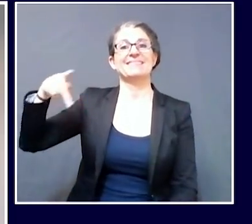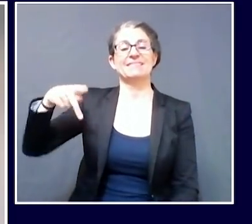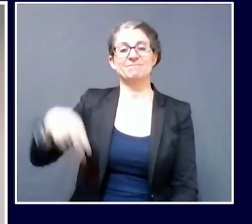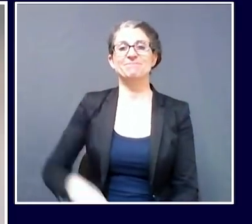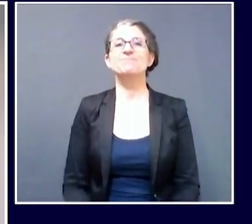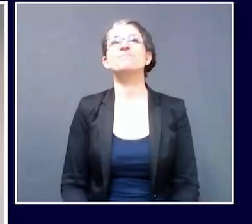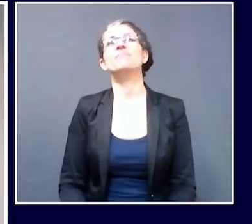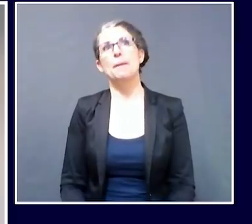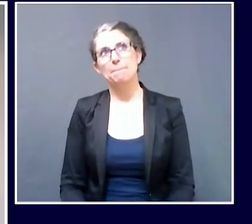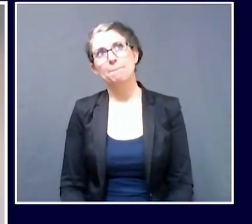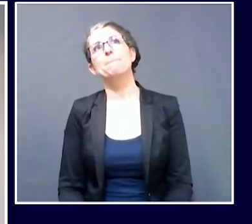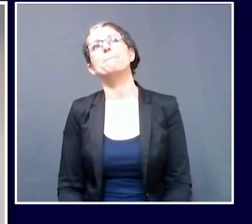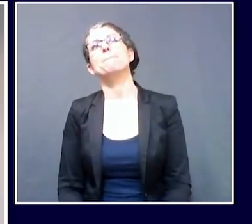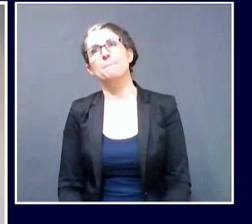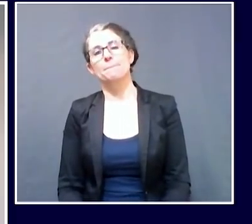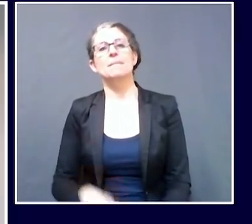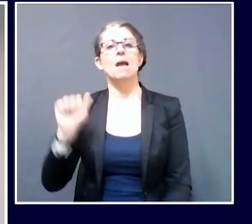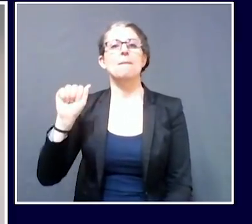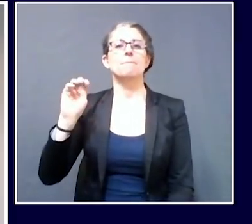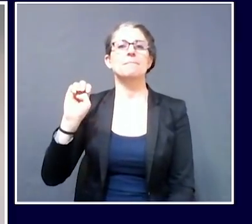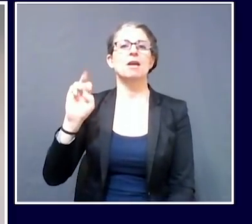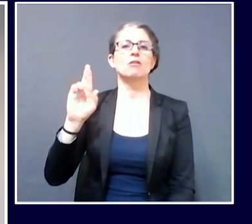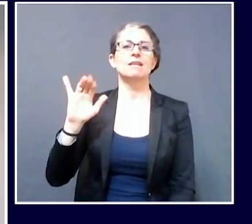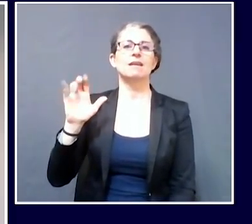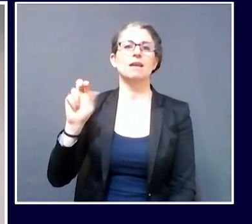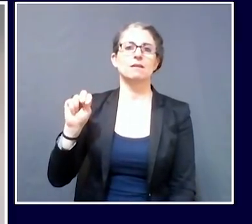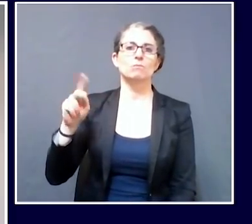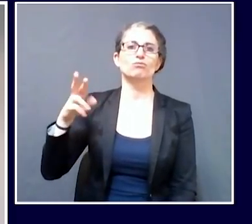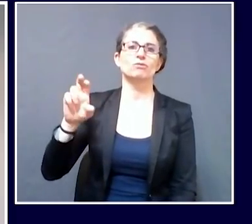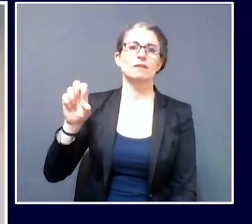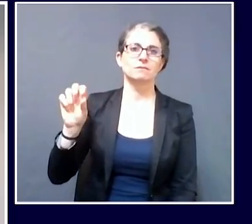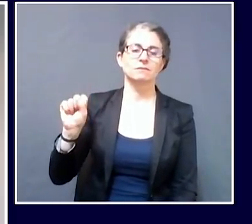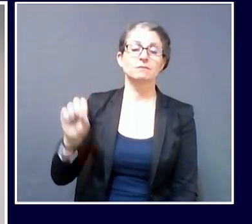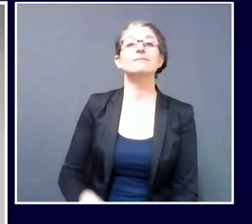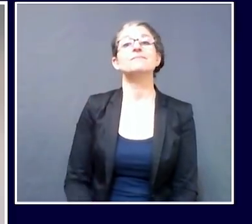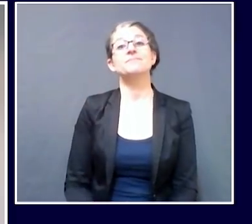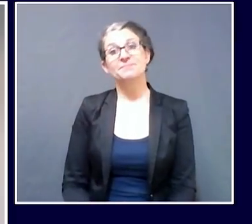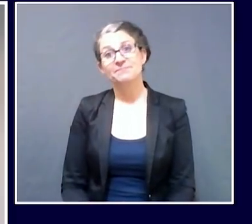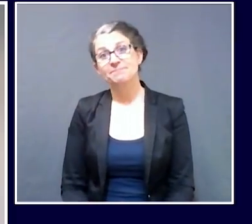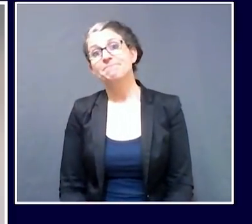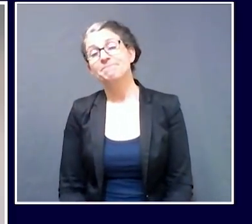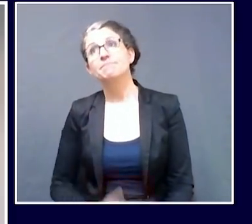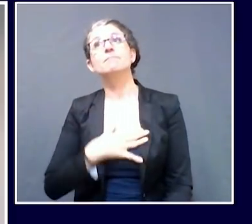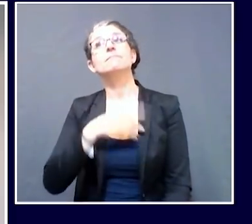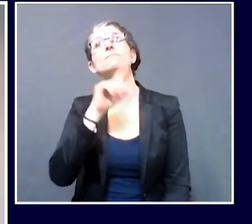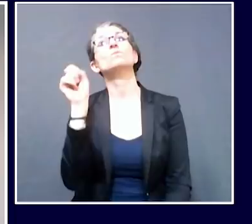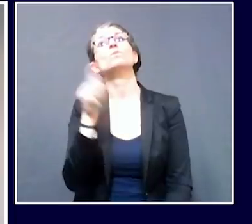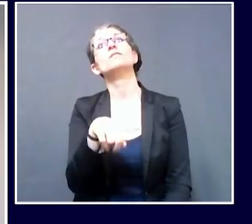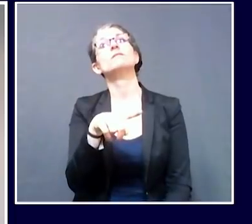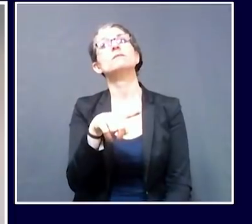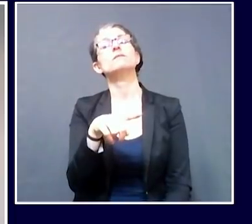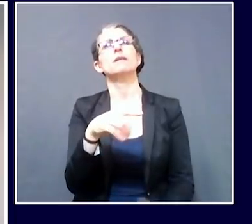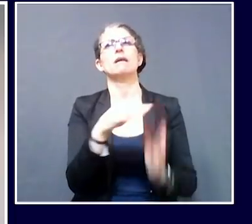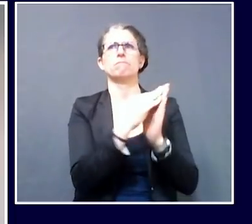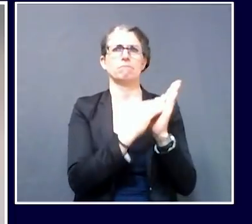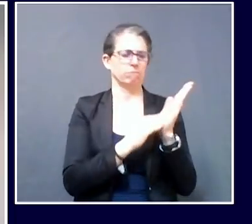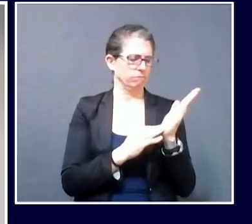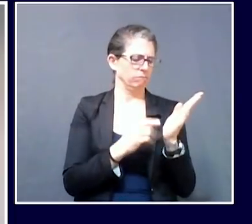I had two things. According to my notes, which could be wrong, which is why I'm asking this question.